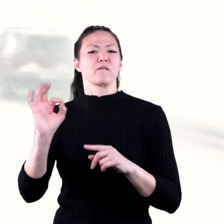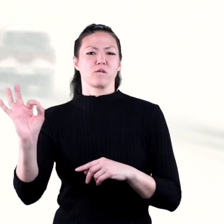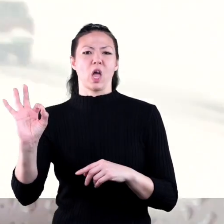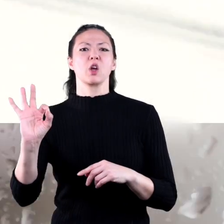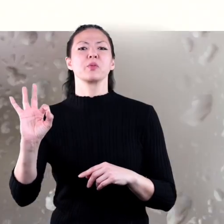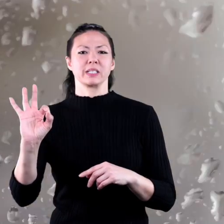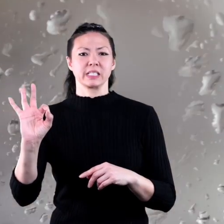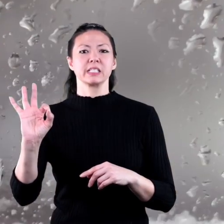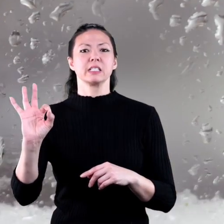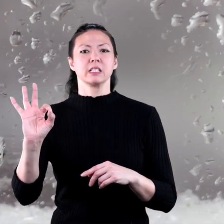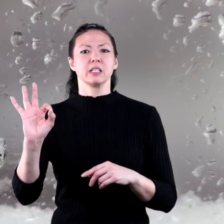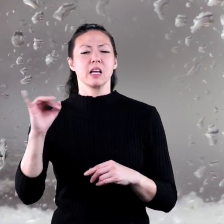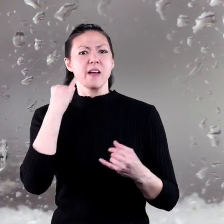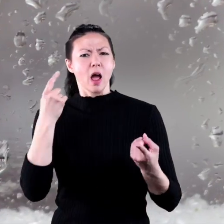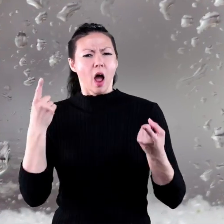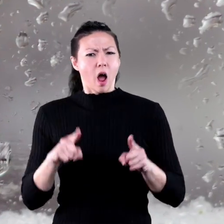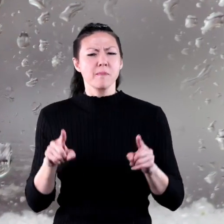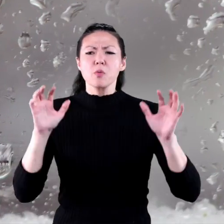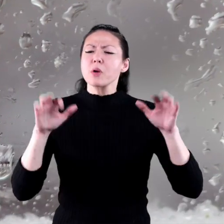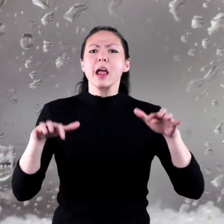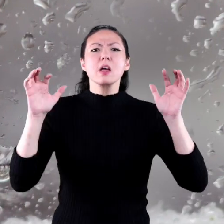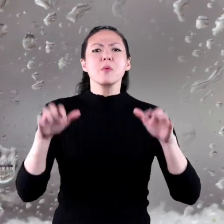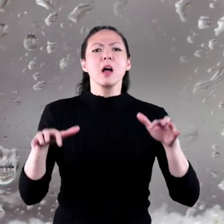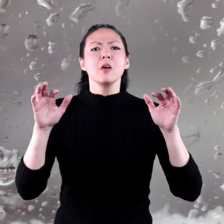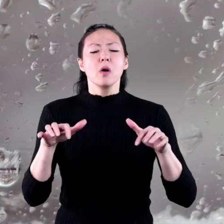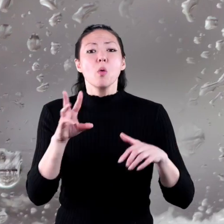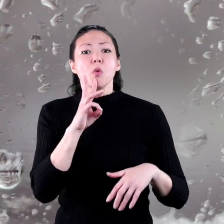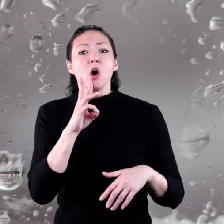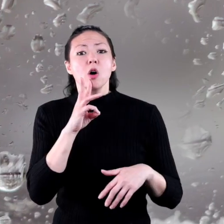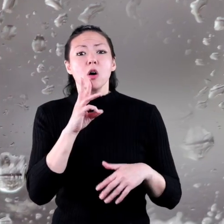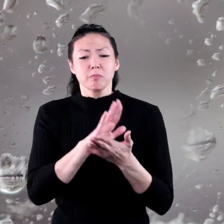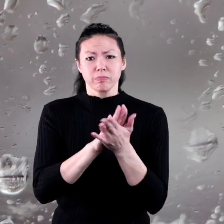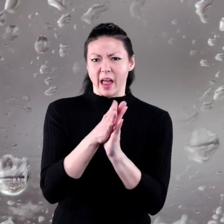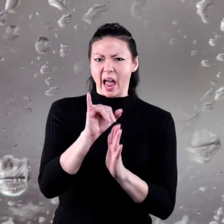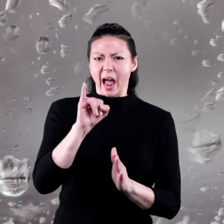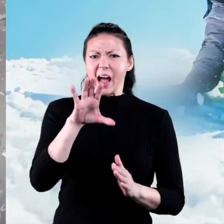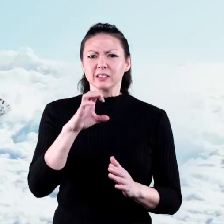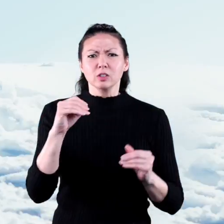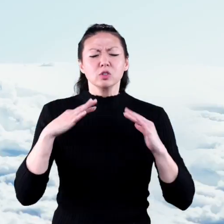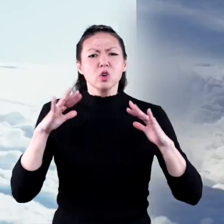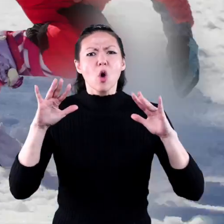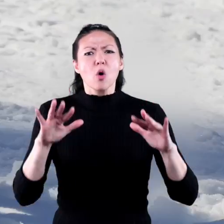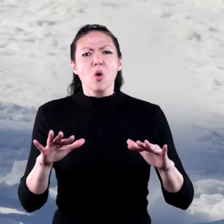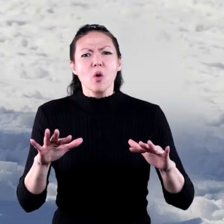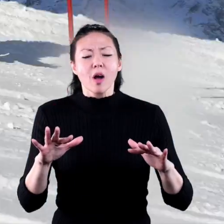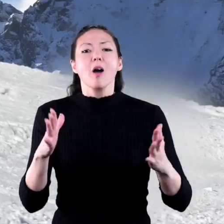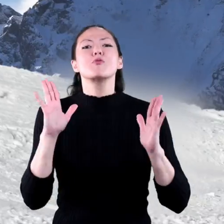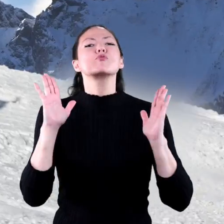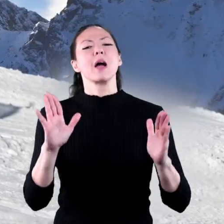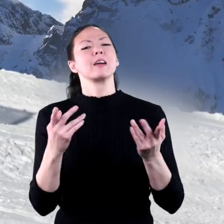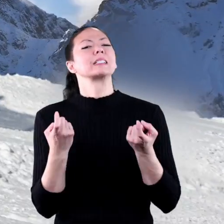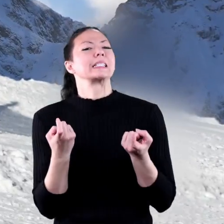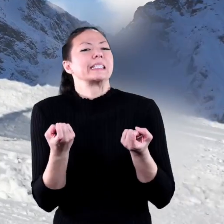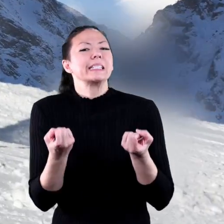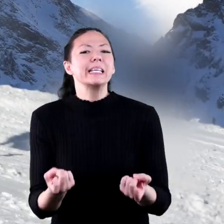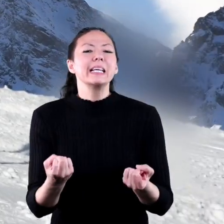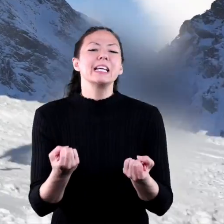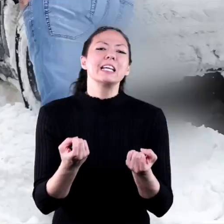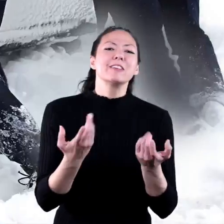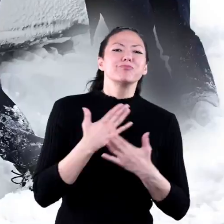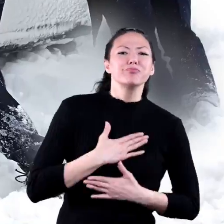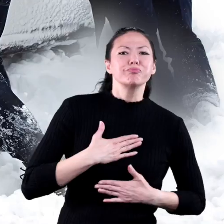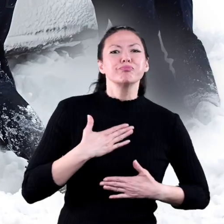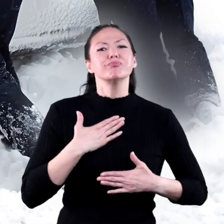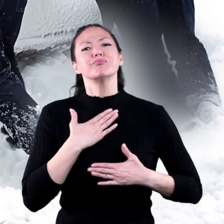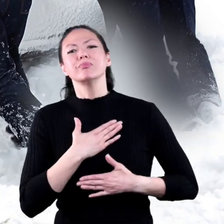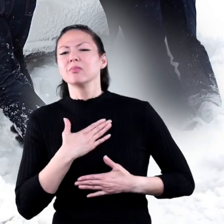And if it happens to rain, the water turns to ice and snow. That's great for sledding and boarding and skiing, but not so